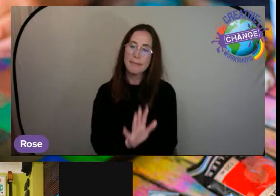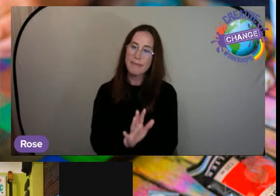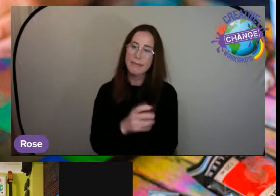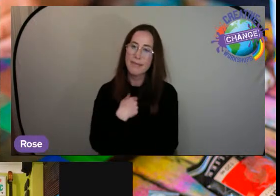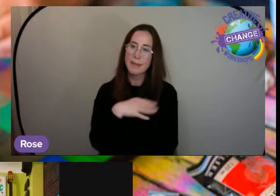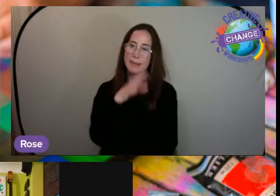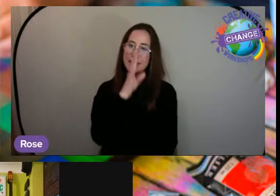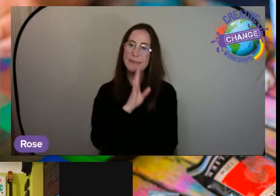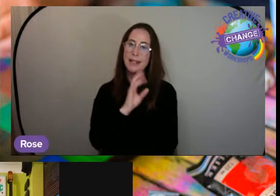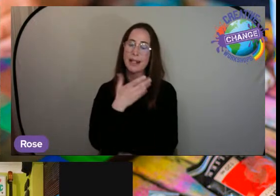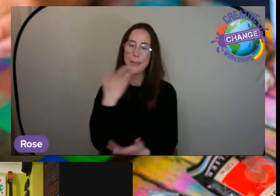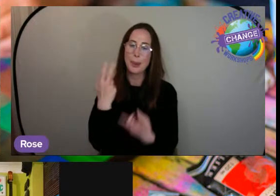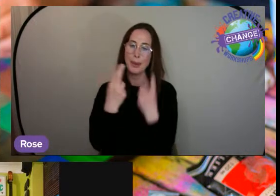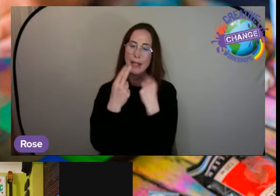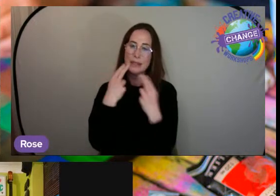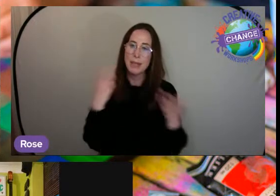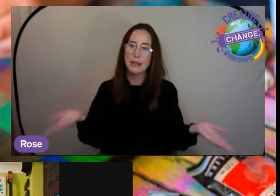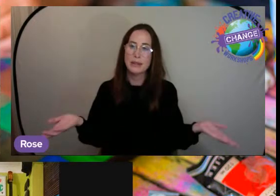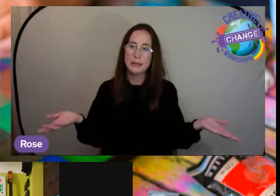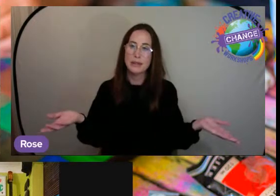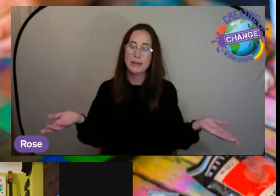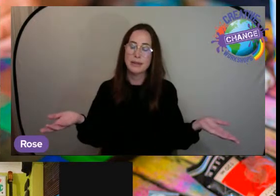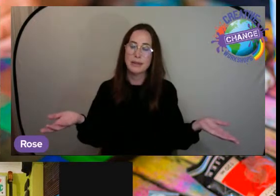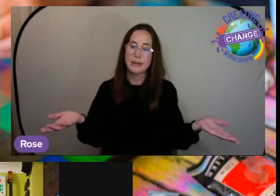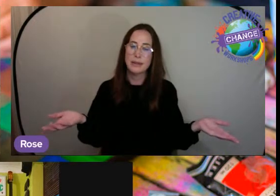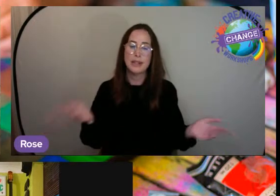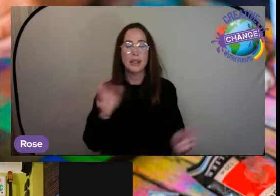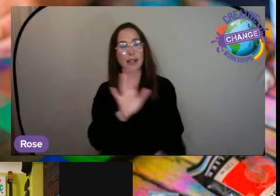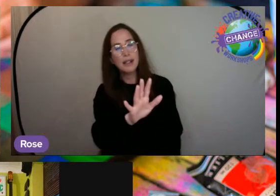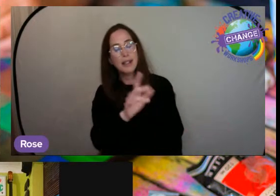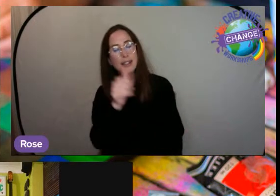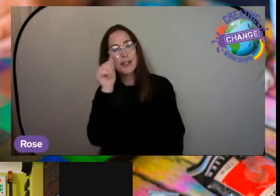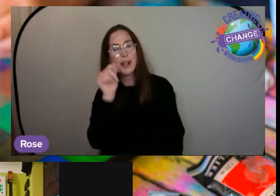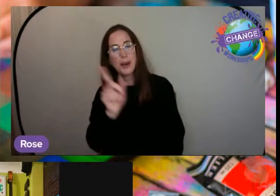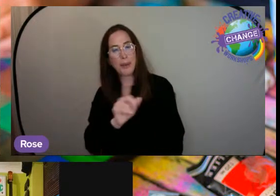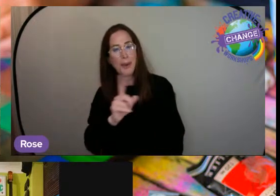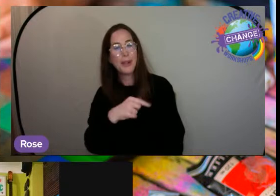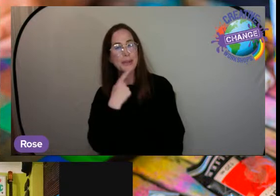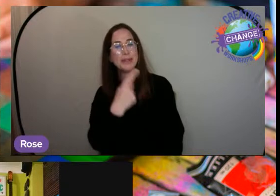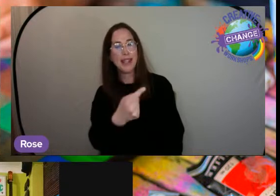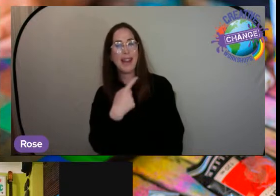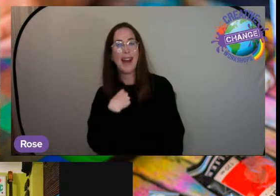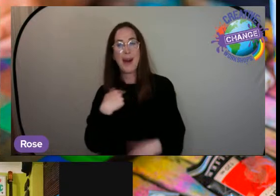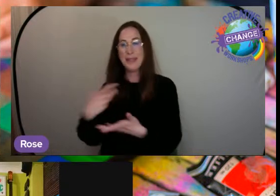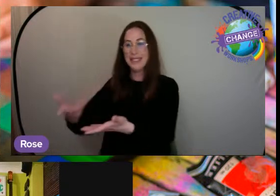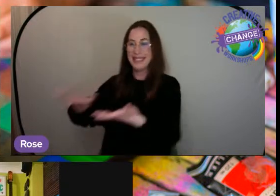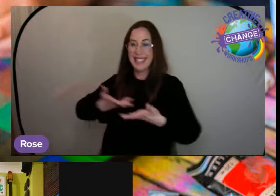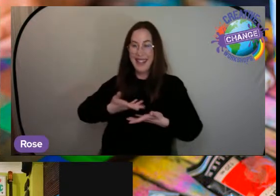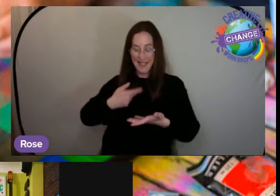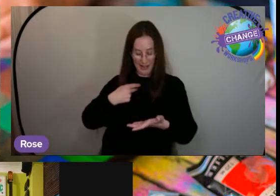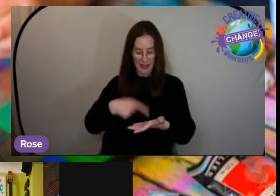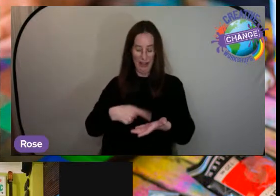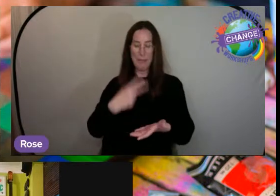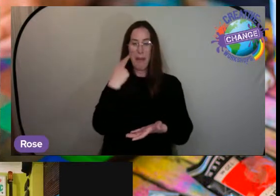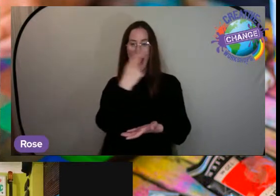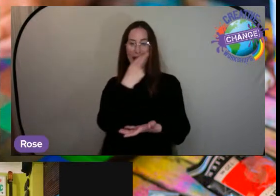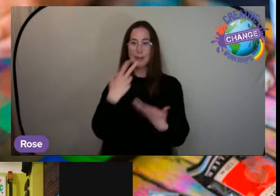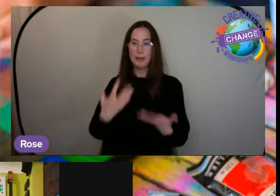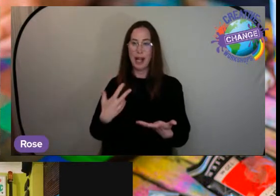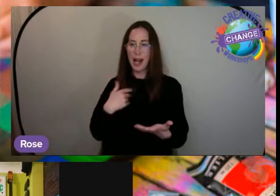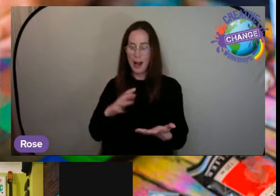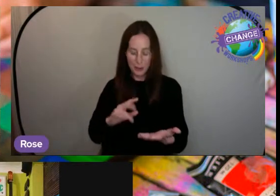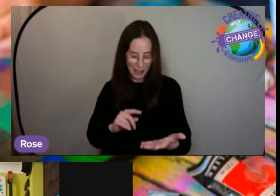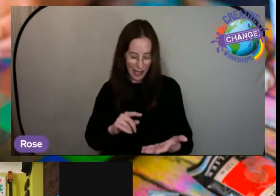you didn't bring your face paint game though. Come on. know what? It's funny to say that. I actually was given some face paints today. And I sat there and I was like,